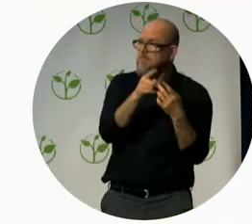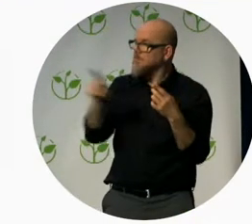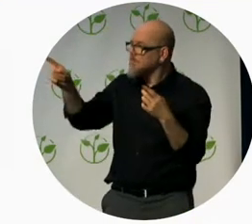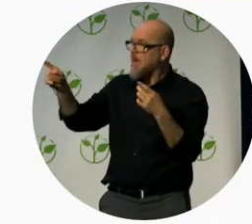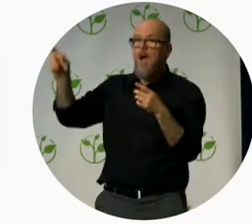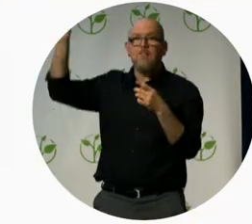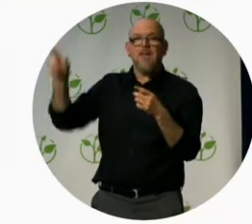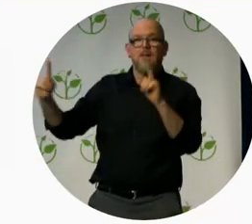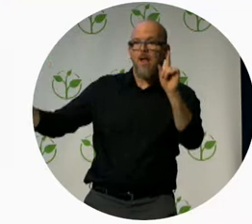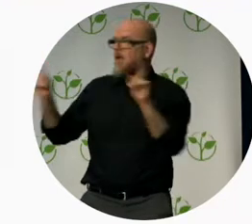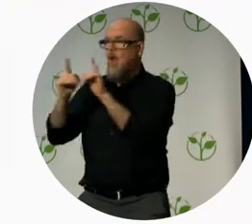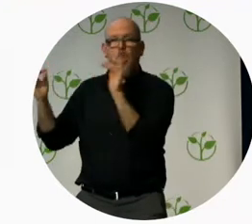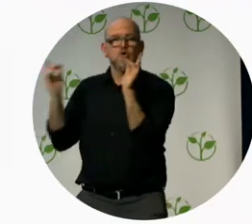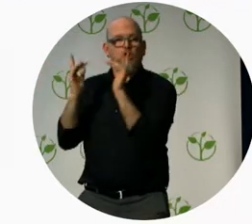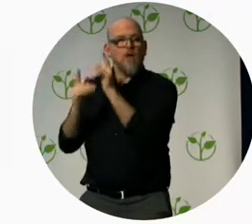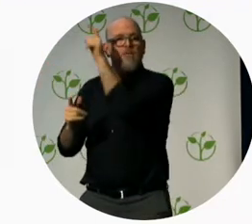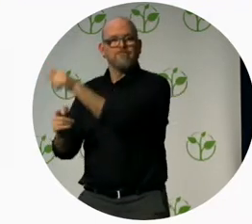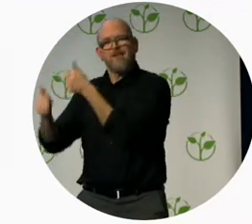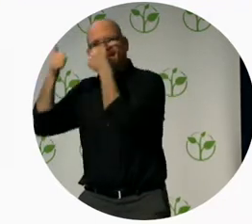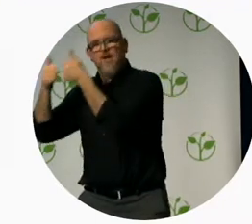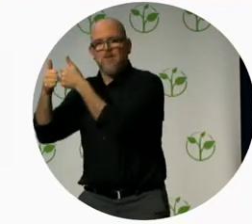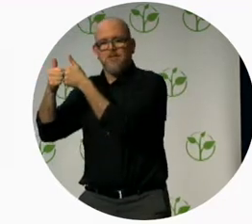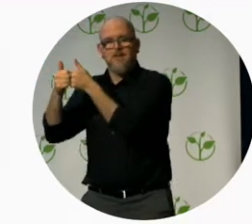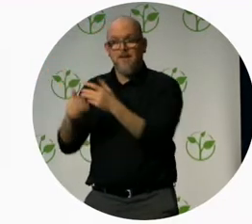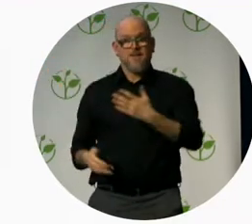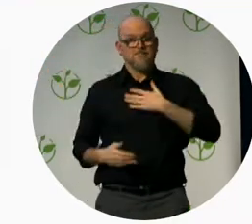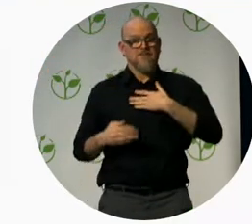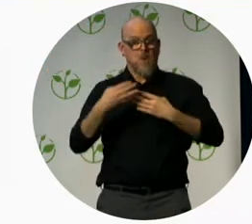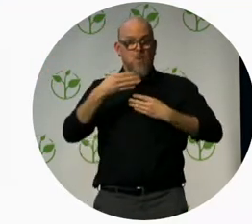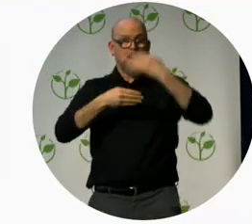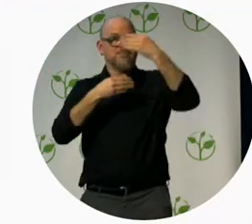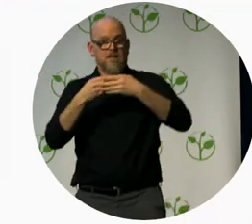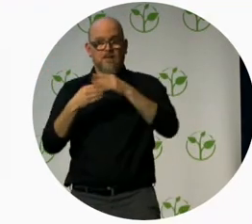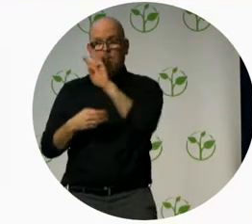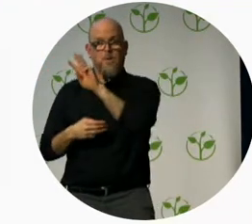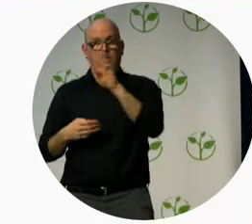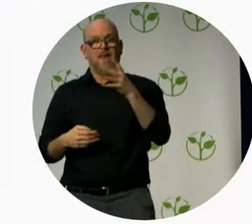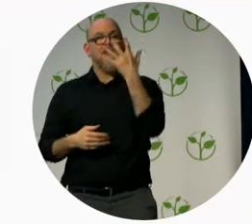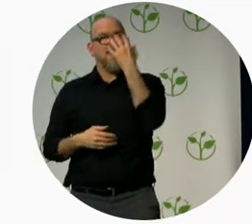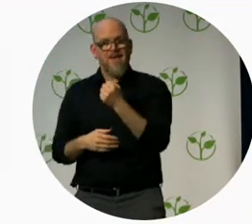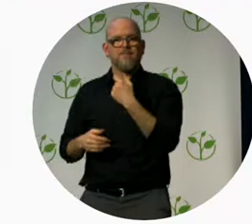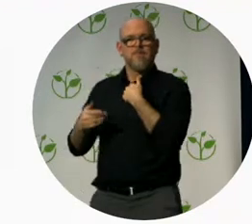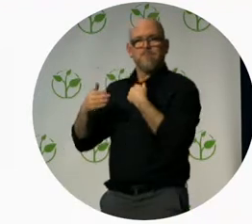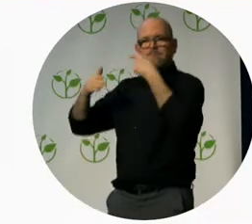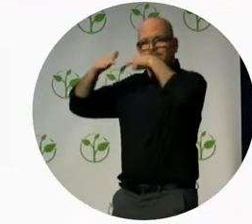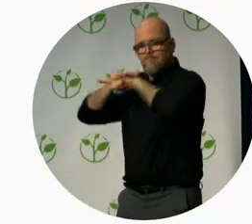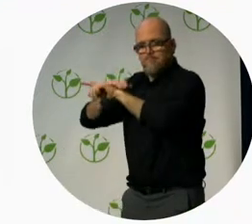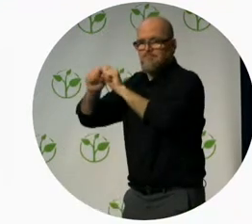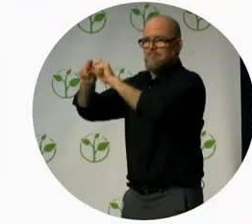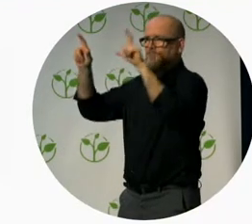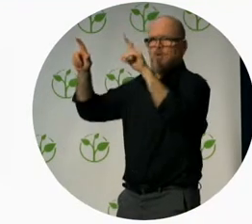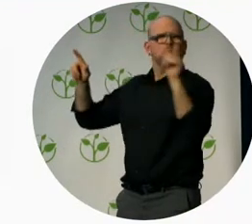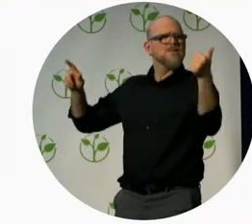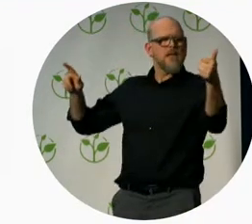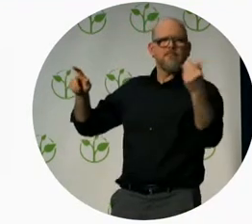receive personalized recommendations on what they can need and use we also found inspiration in a